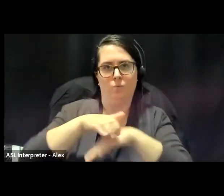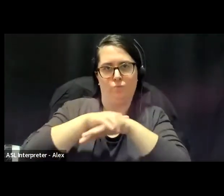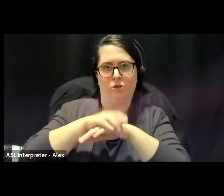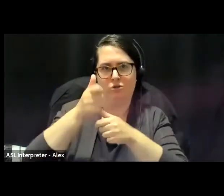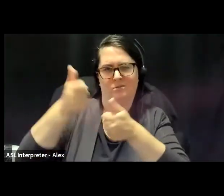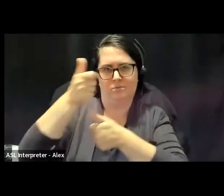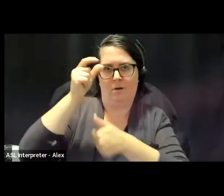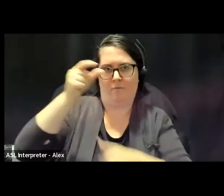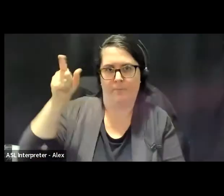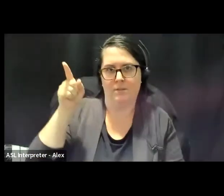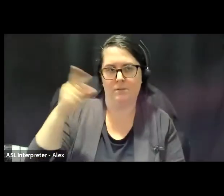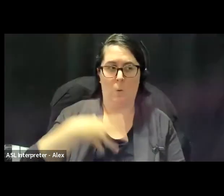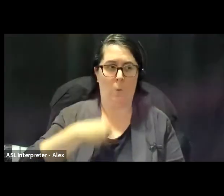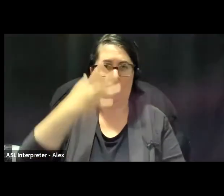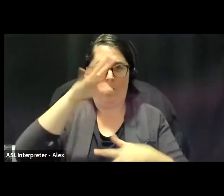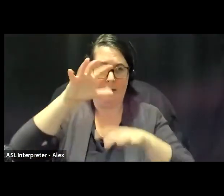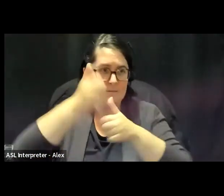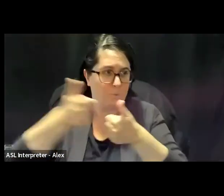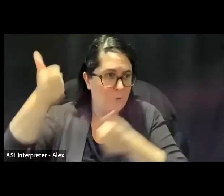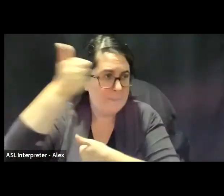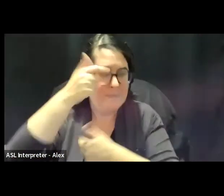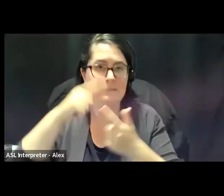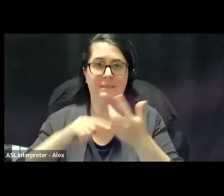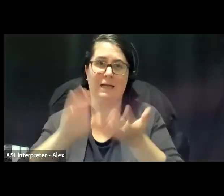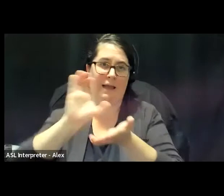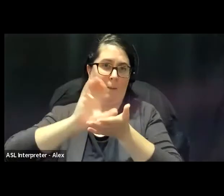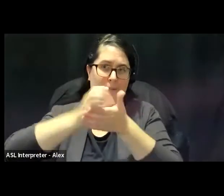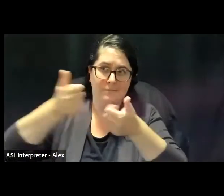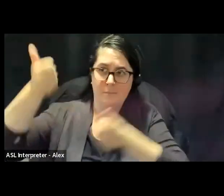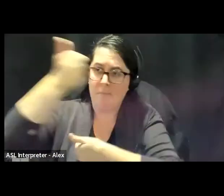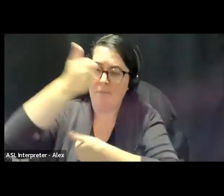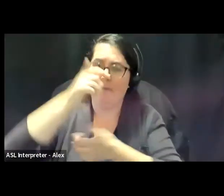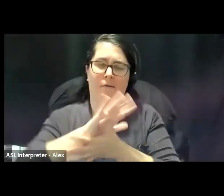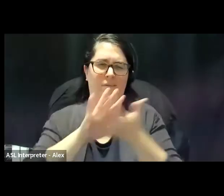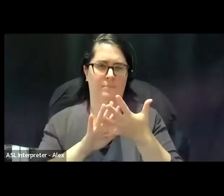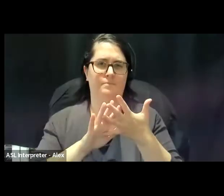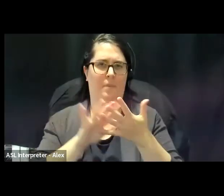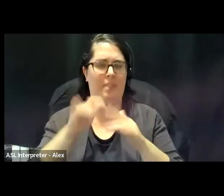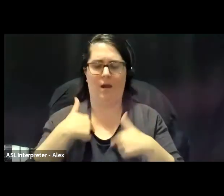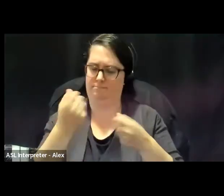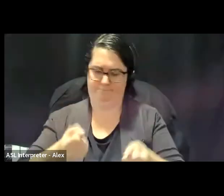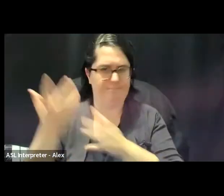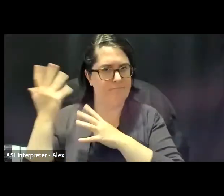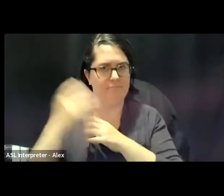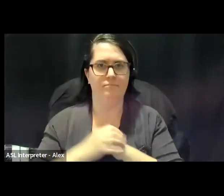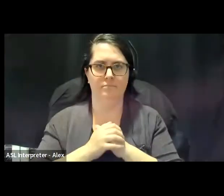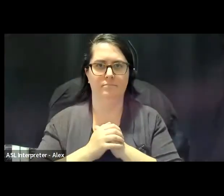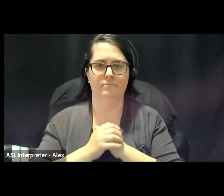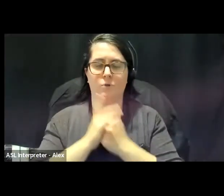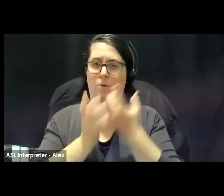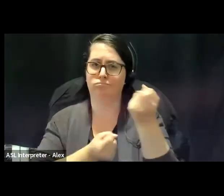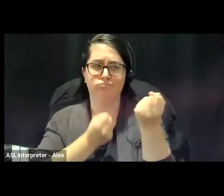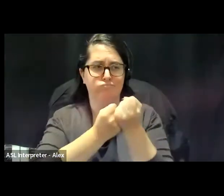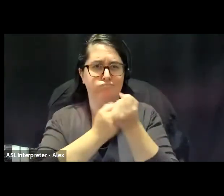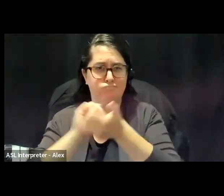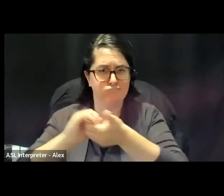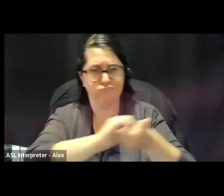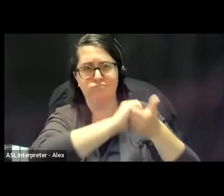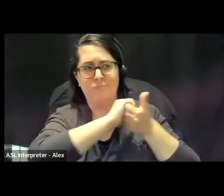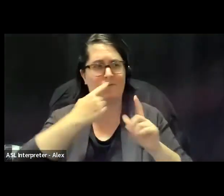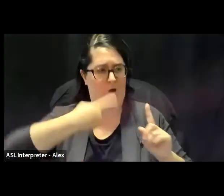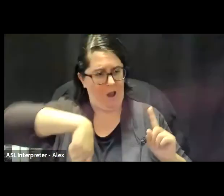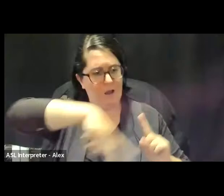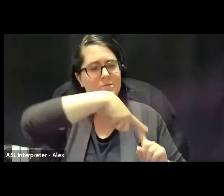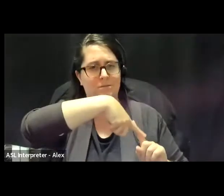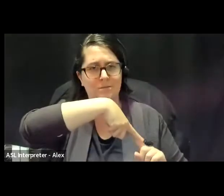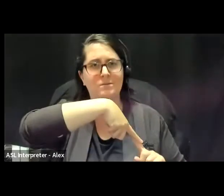you know, I mean white supremacy, I mean capitalism. So, you know, solidarity and, you